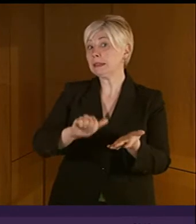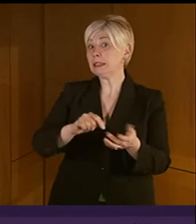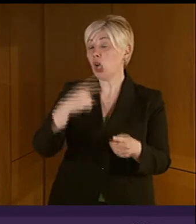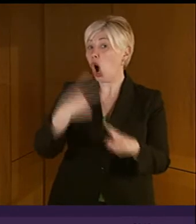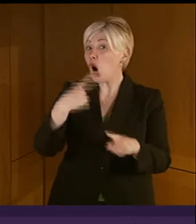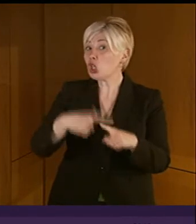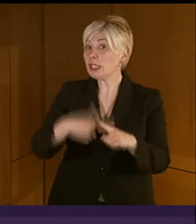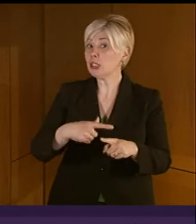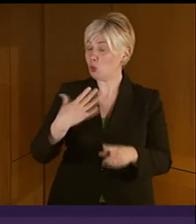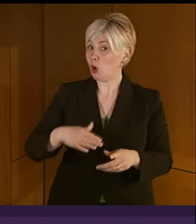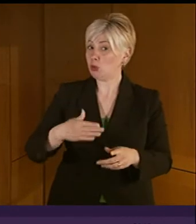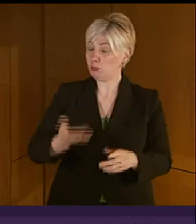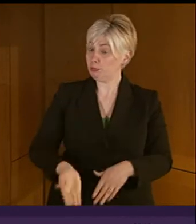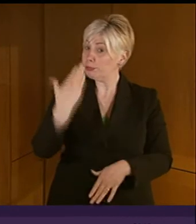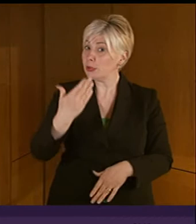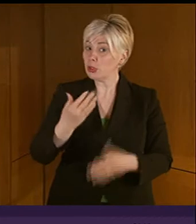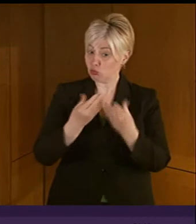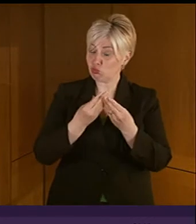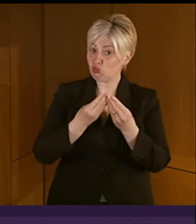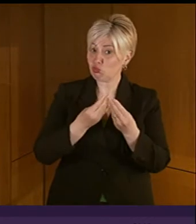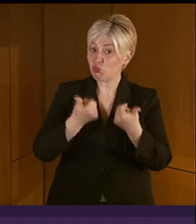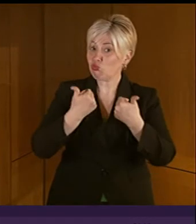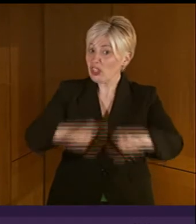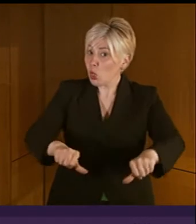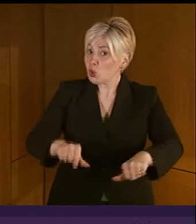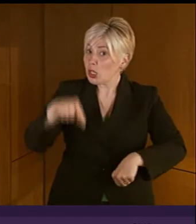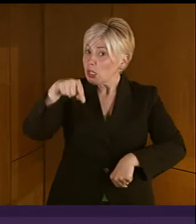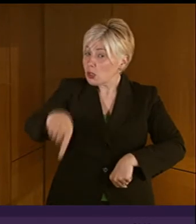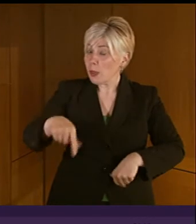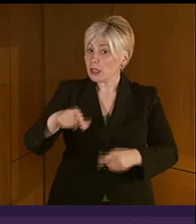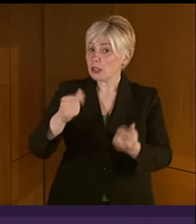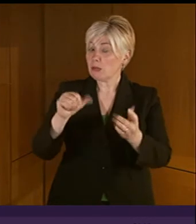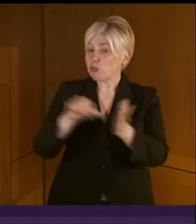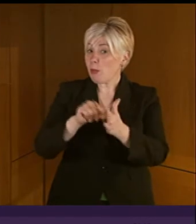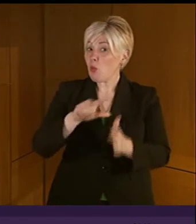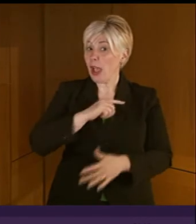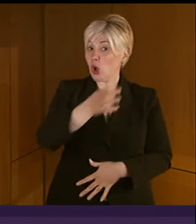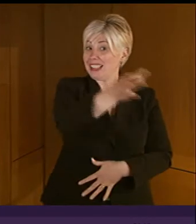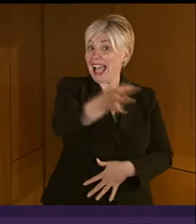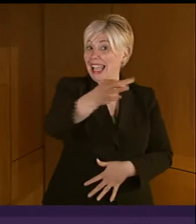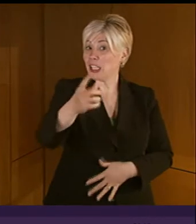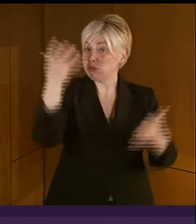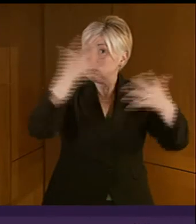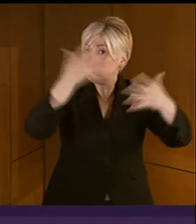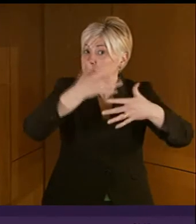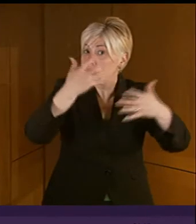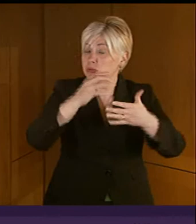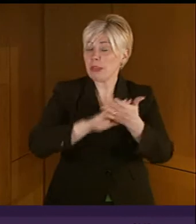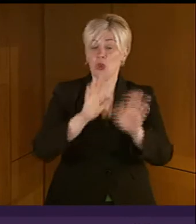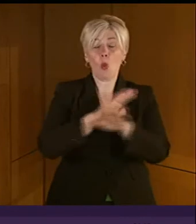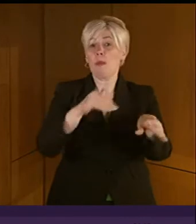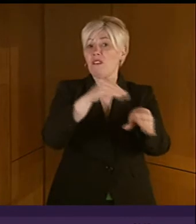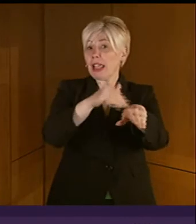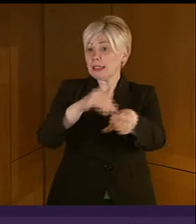satisfactory resolution so that the communities that are concerned are not adversely affected. My